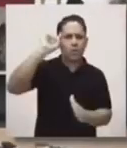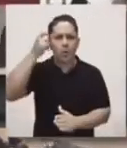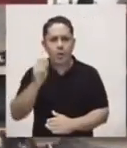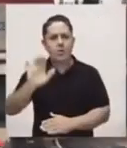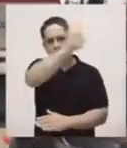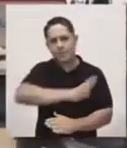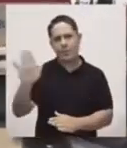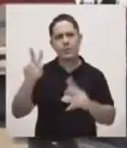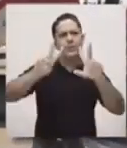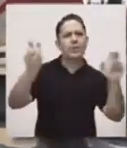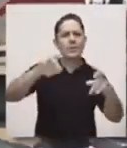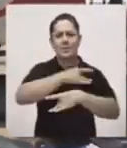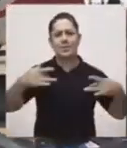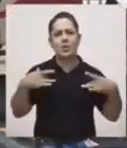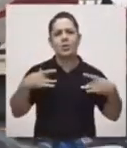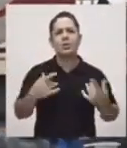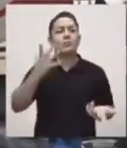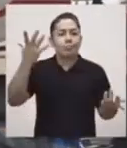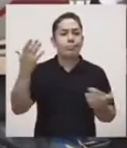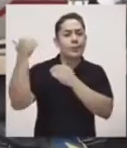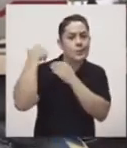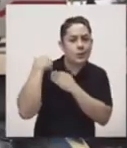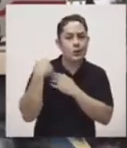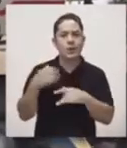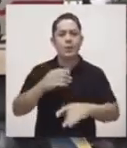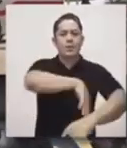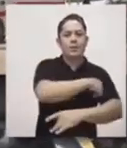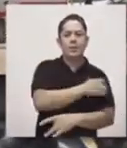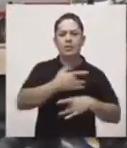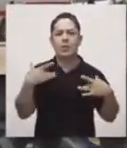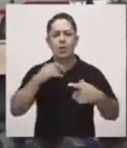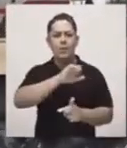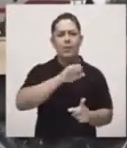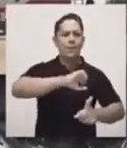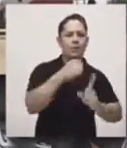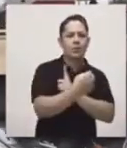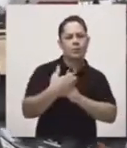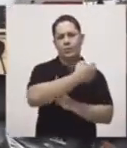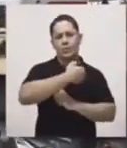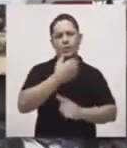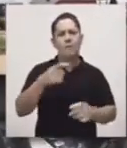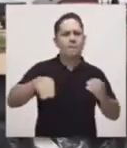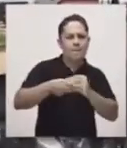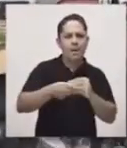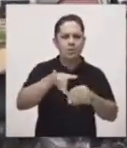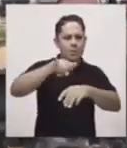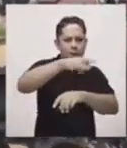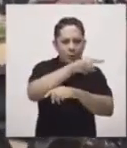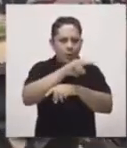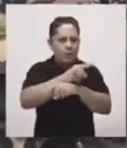by the departmental government in the area of health, are the responsibility of the Ministry of Health and Social Protection, as well as the National